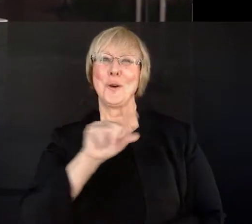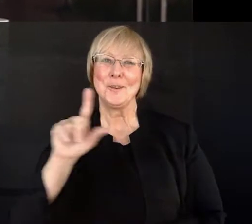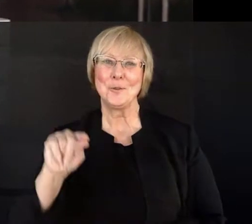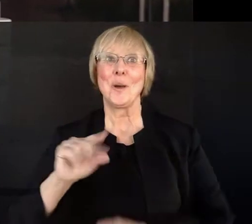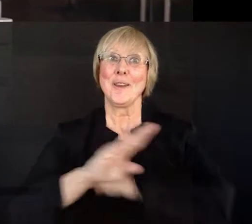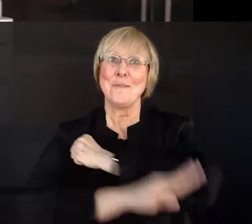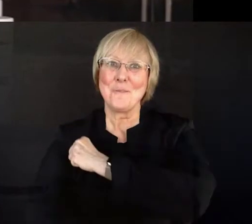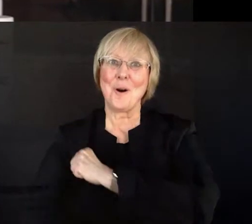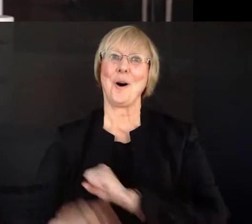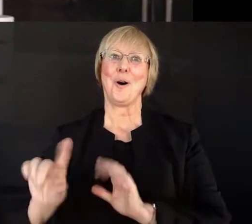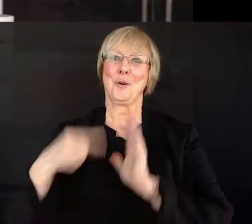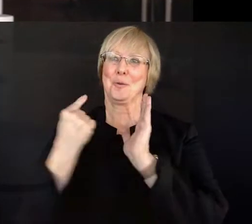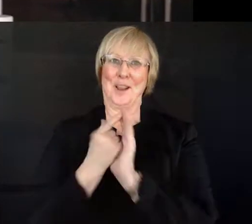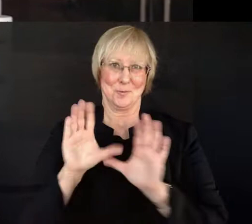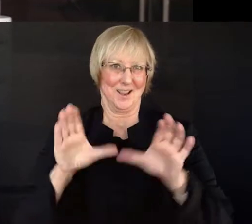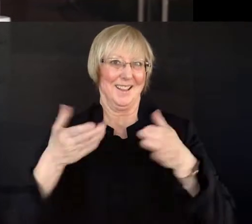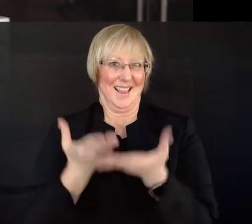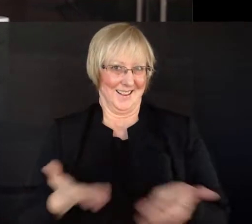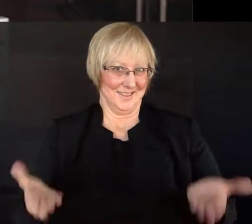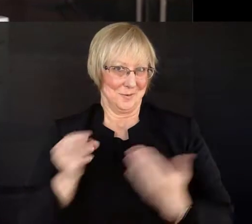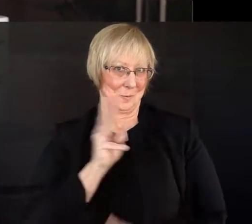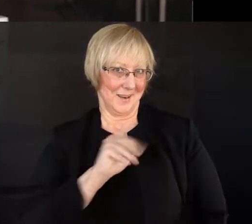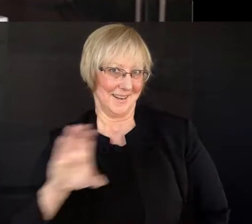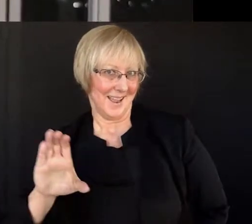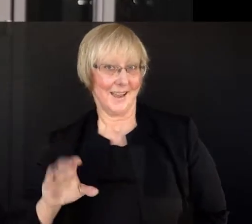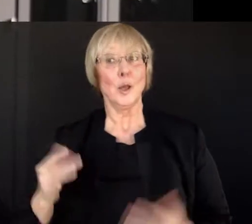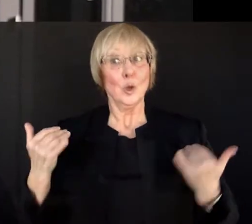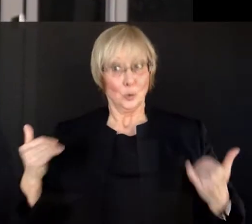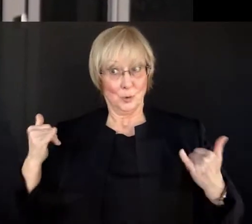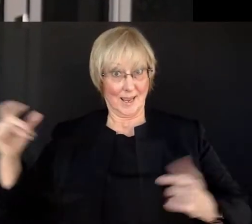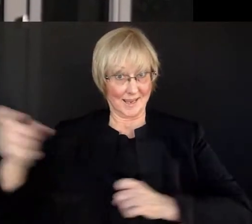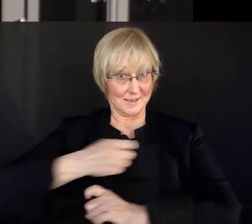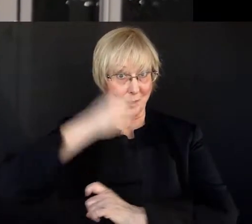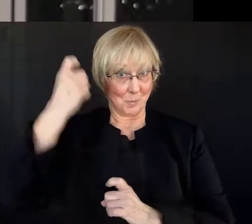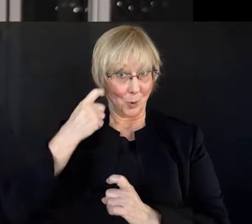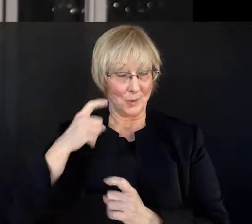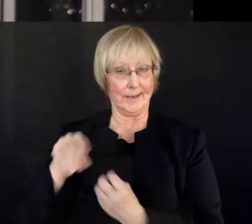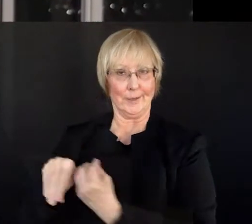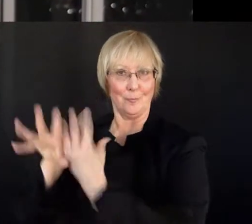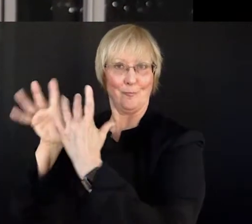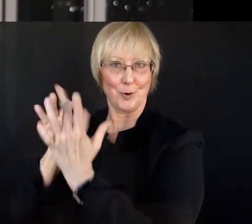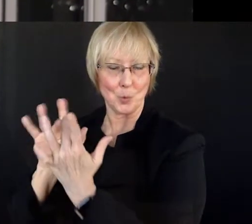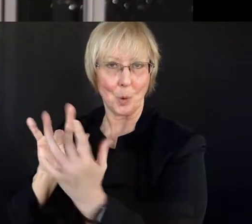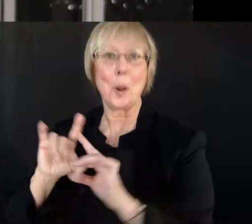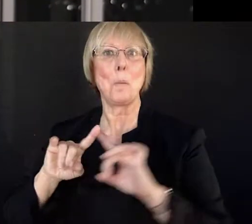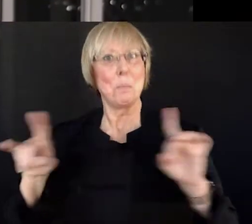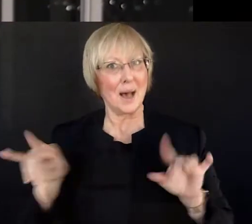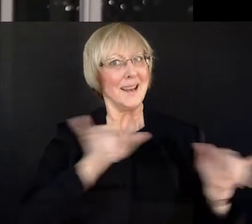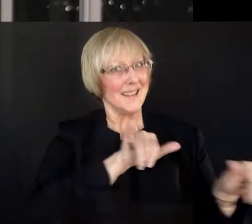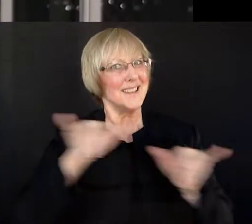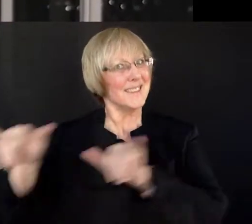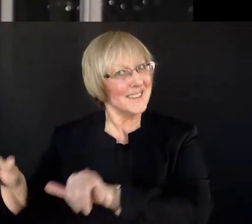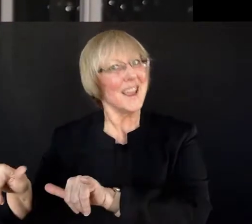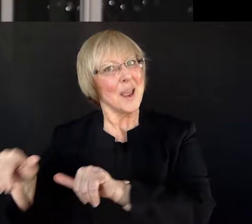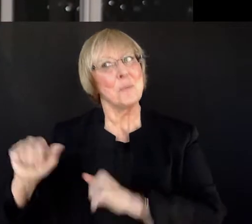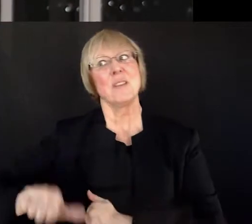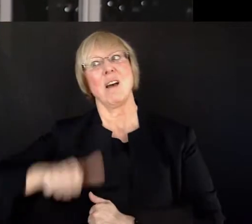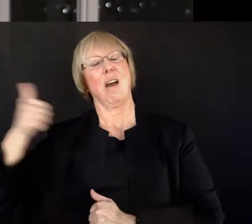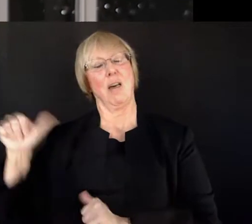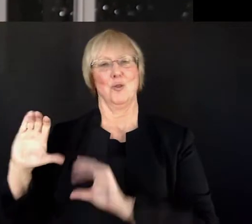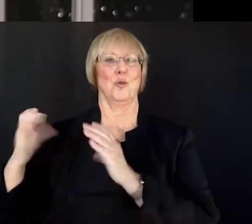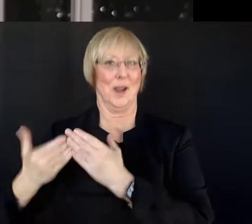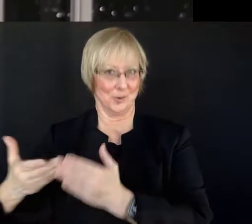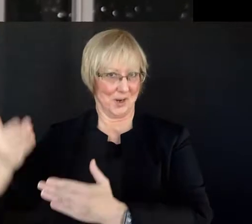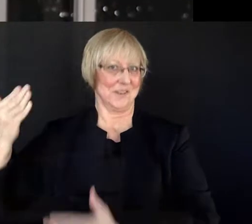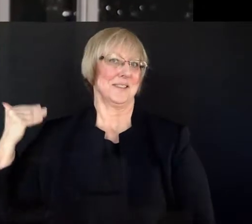2020 fall graduating class from Wake Tech. Today's graduation ceremony is virtual, but it is no less special